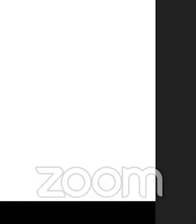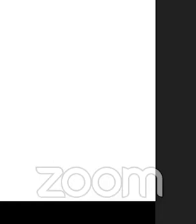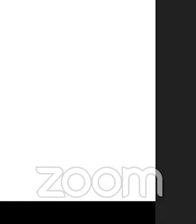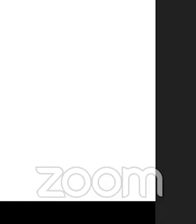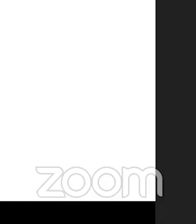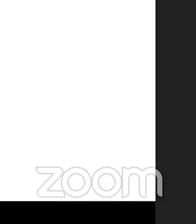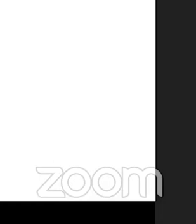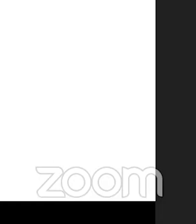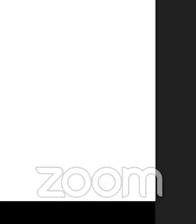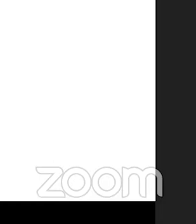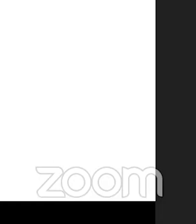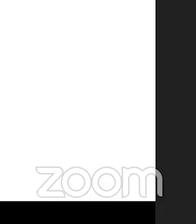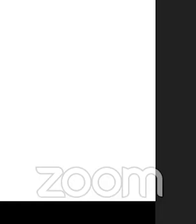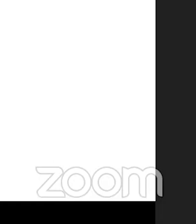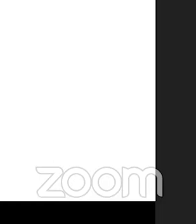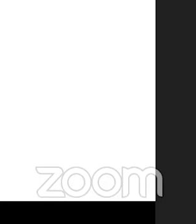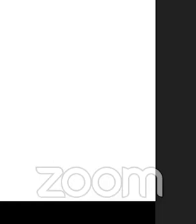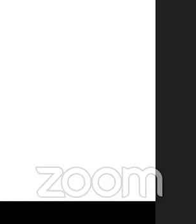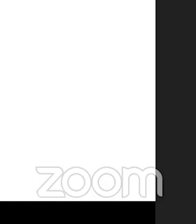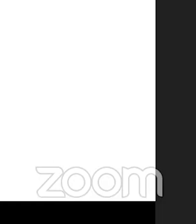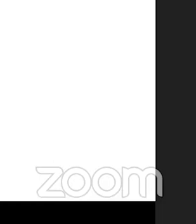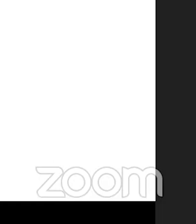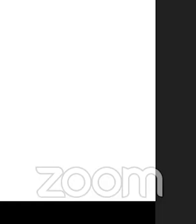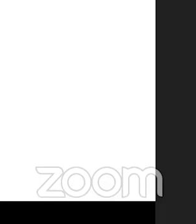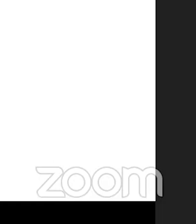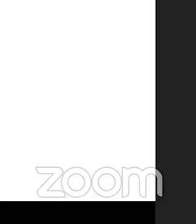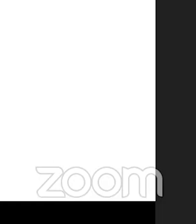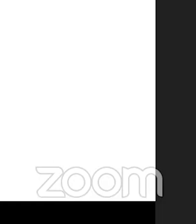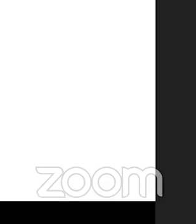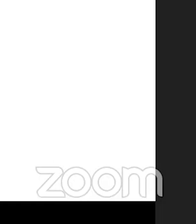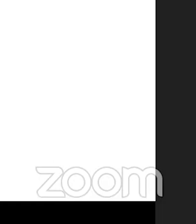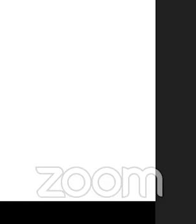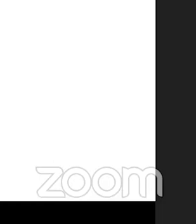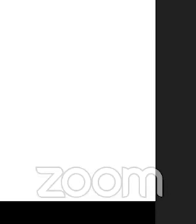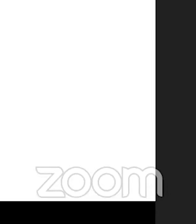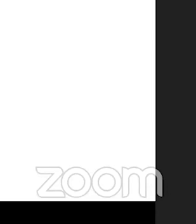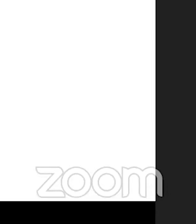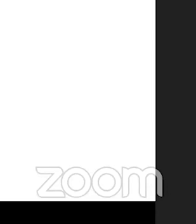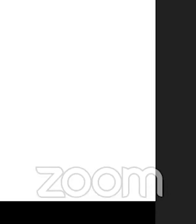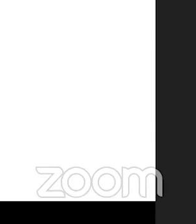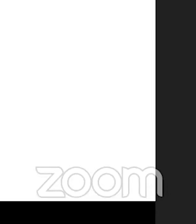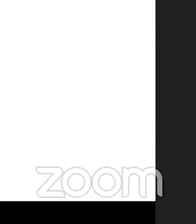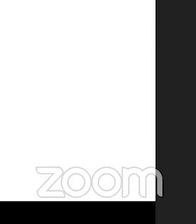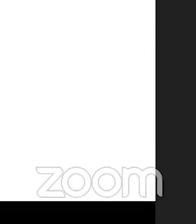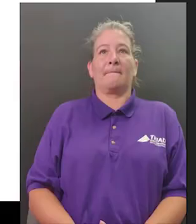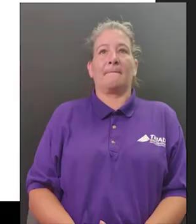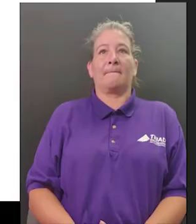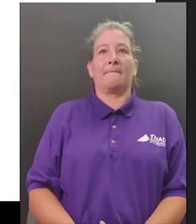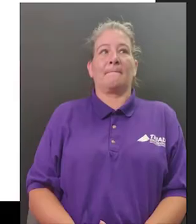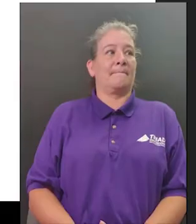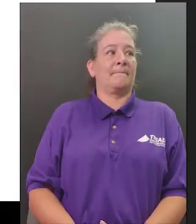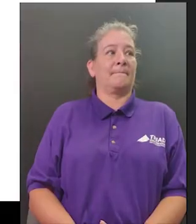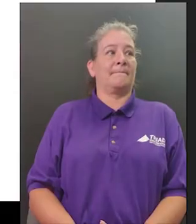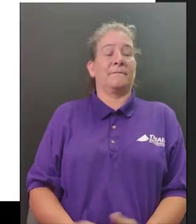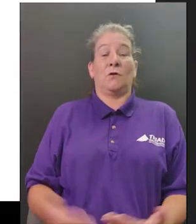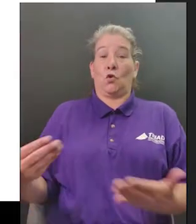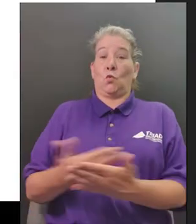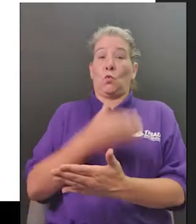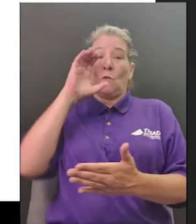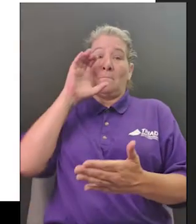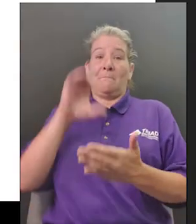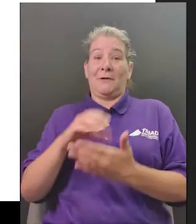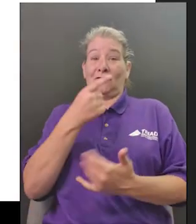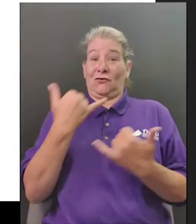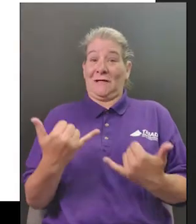activities um so here is the carter family with amy carter first kid